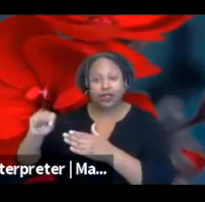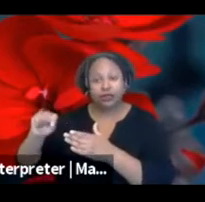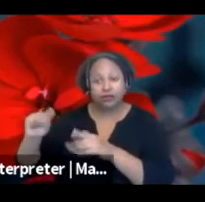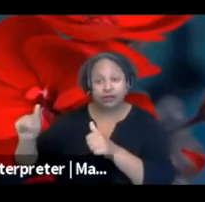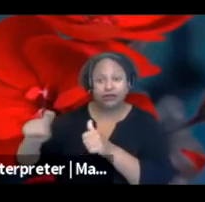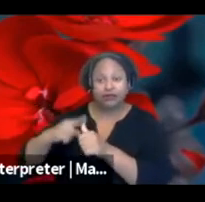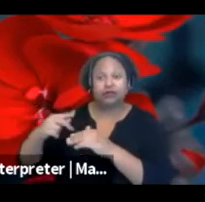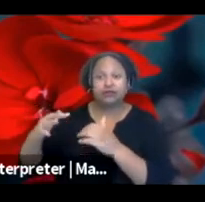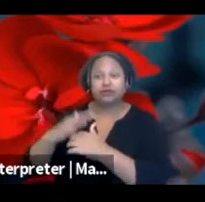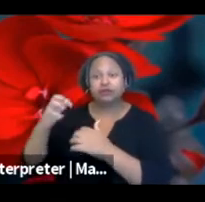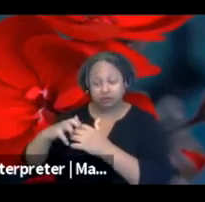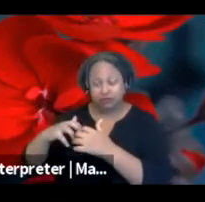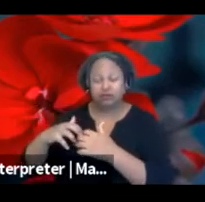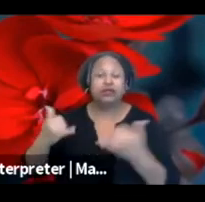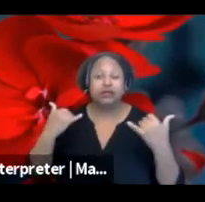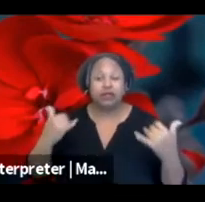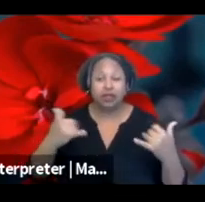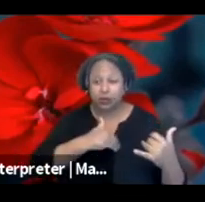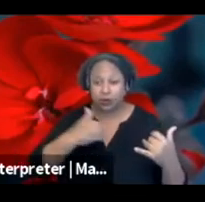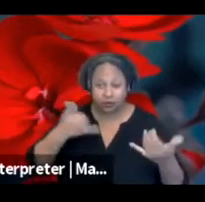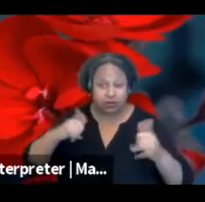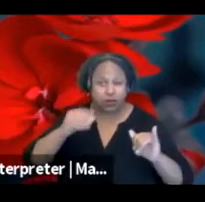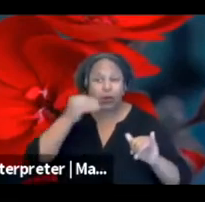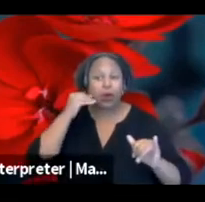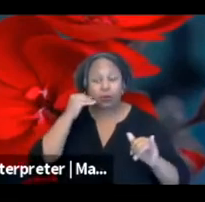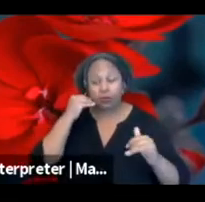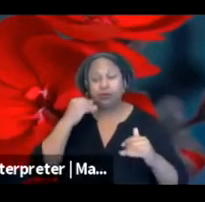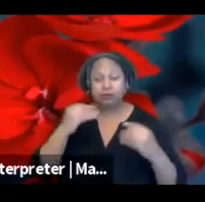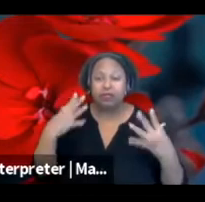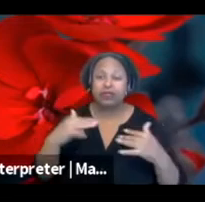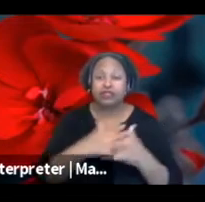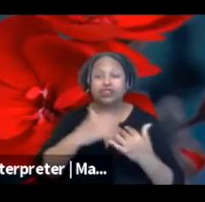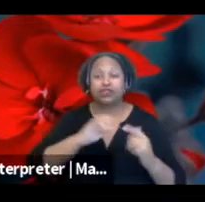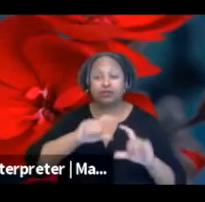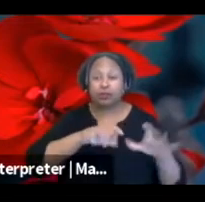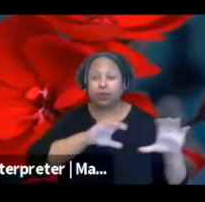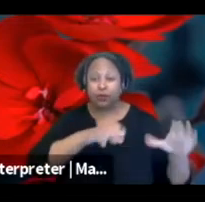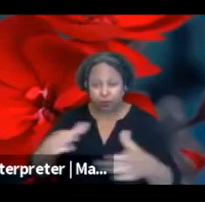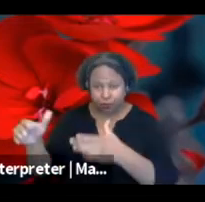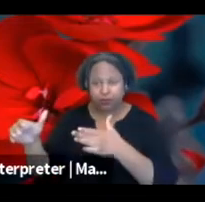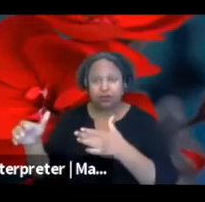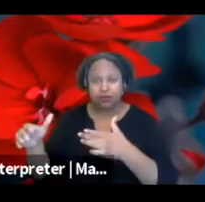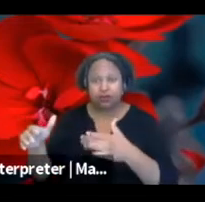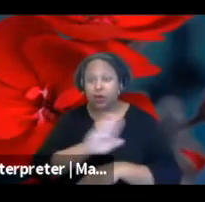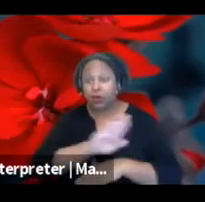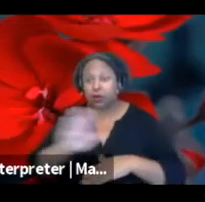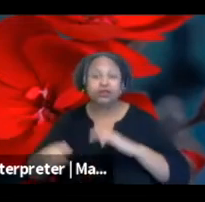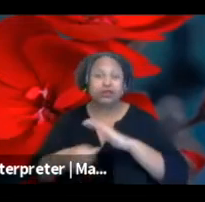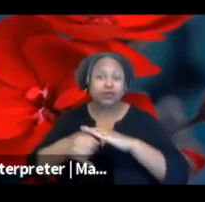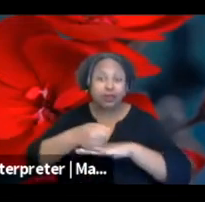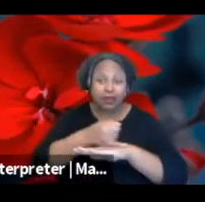people from across Turtle Island and around the world. And we are grateful to have the opportunity to work to live and to meet